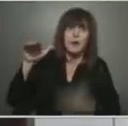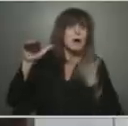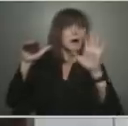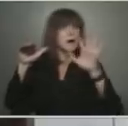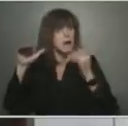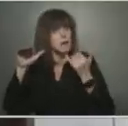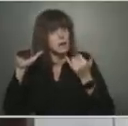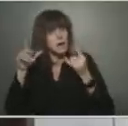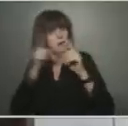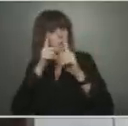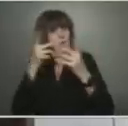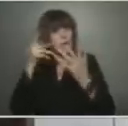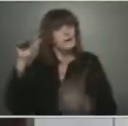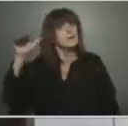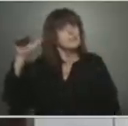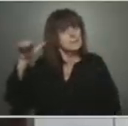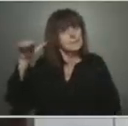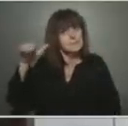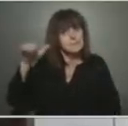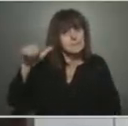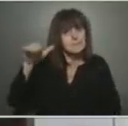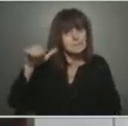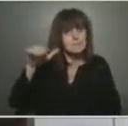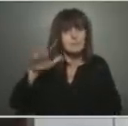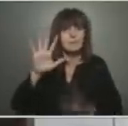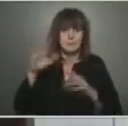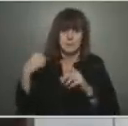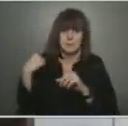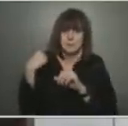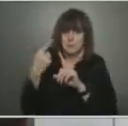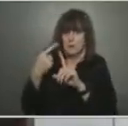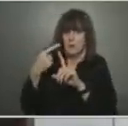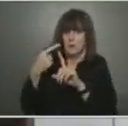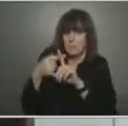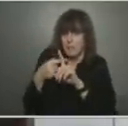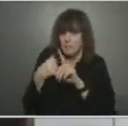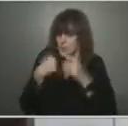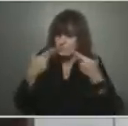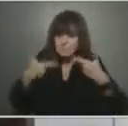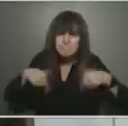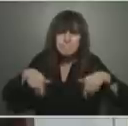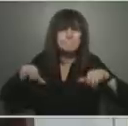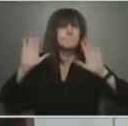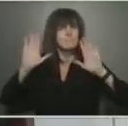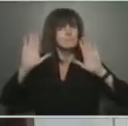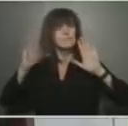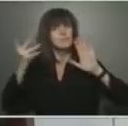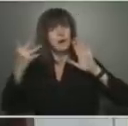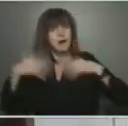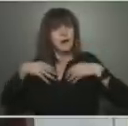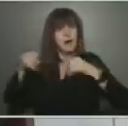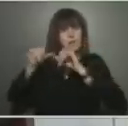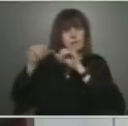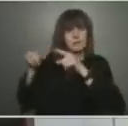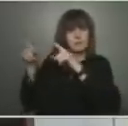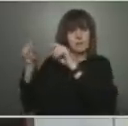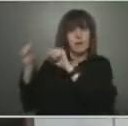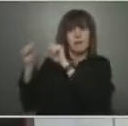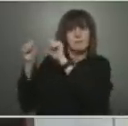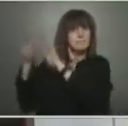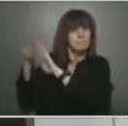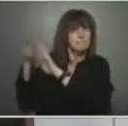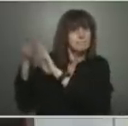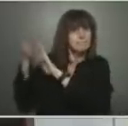the health system to be able to provide the right care at the right time. I do believe we've achieved that. And now we can slowly and